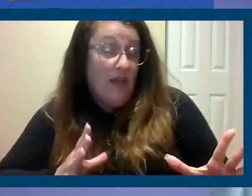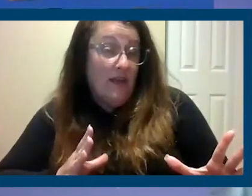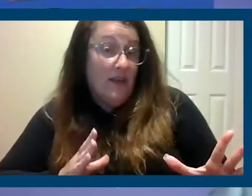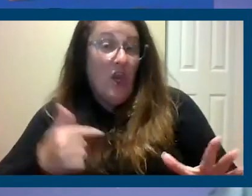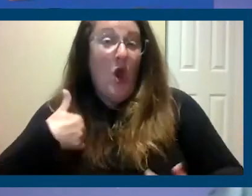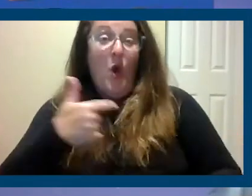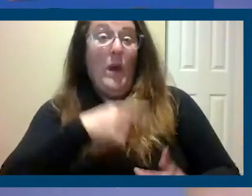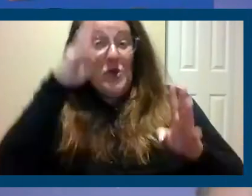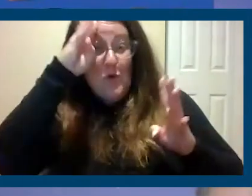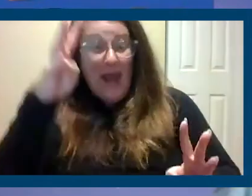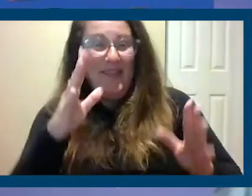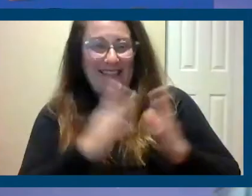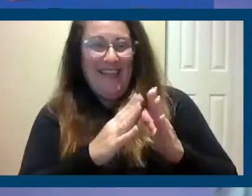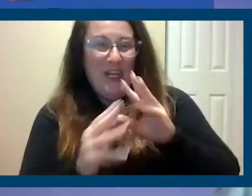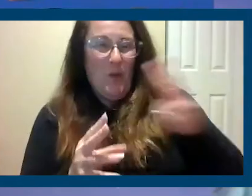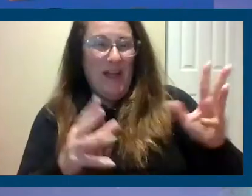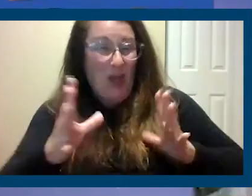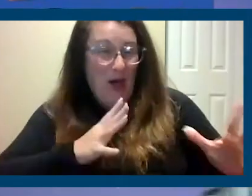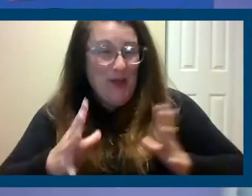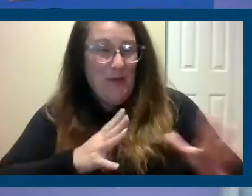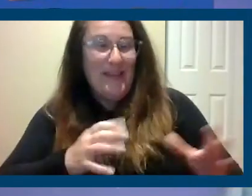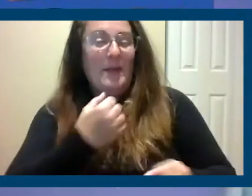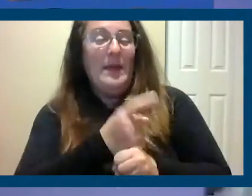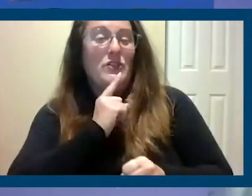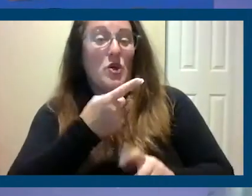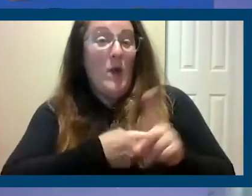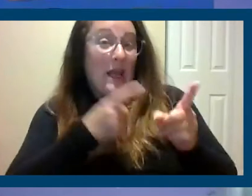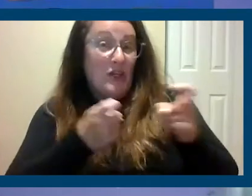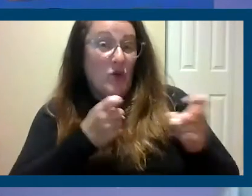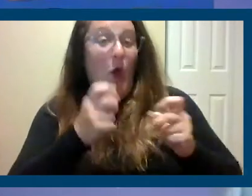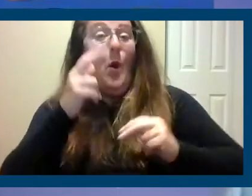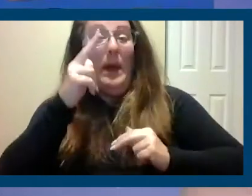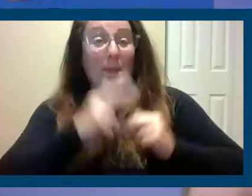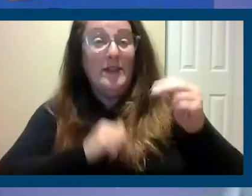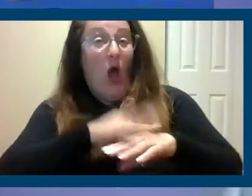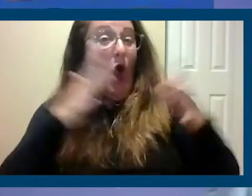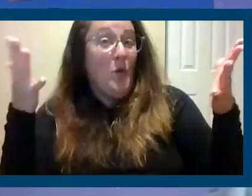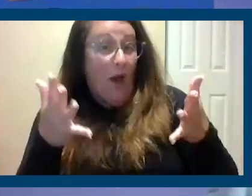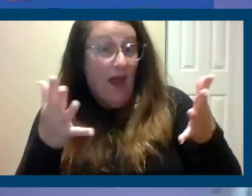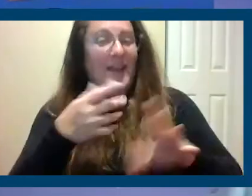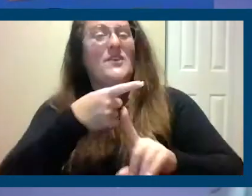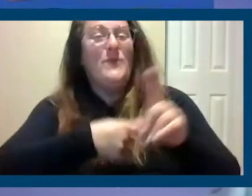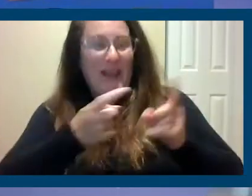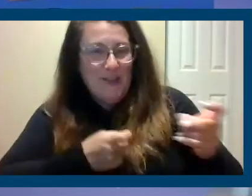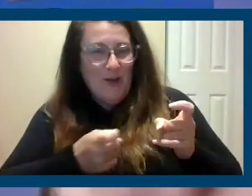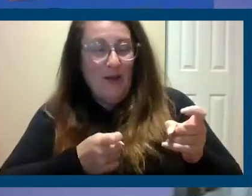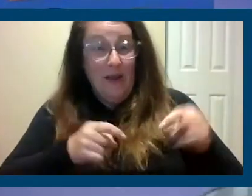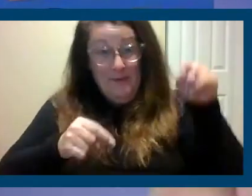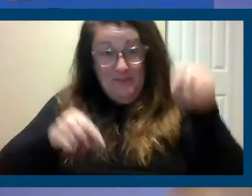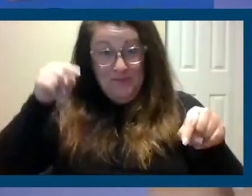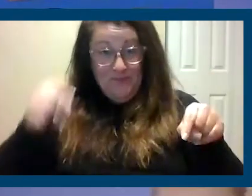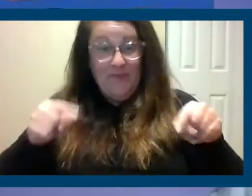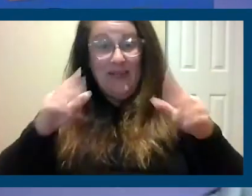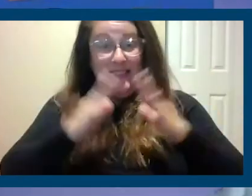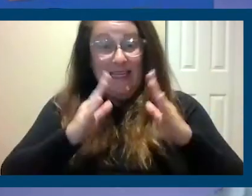of West Hollywood to ensure rent control, it's the only city built on rent control, but both of these cities were